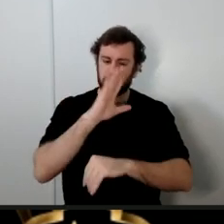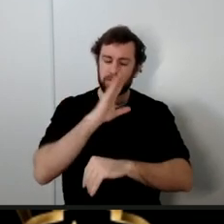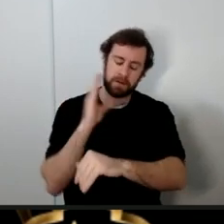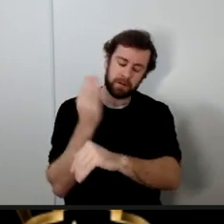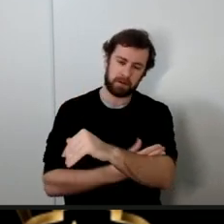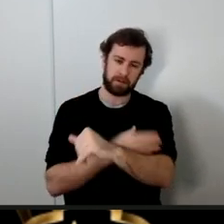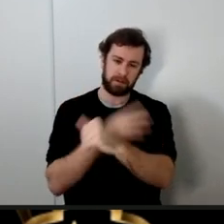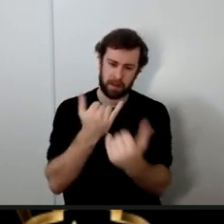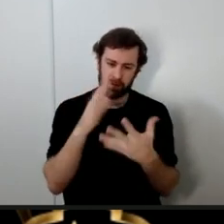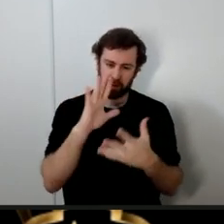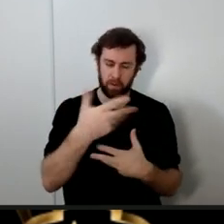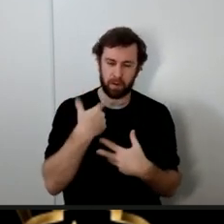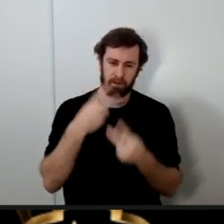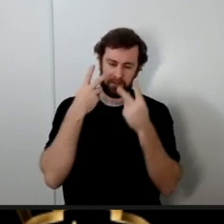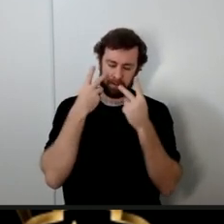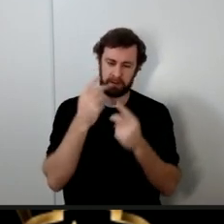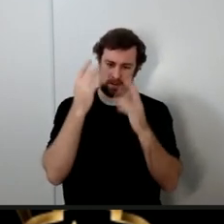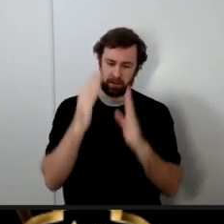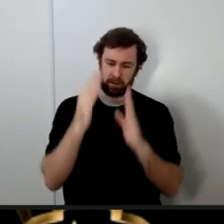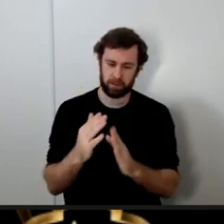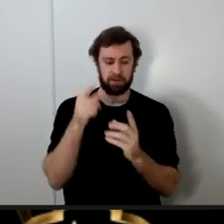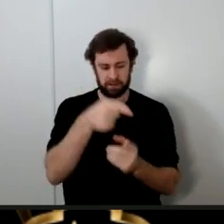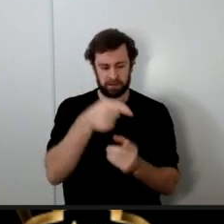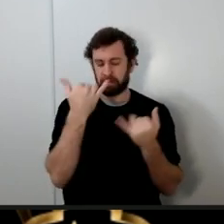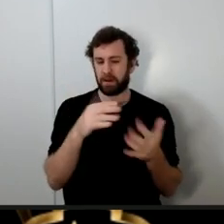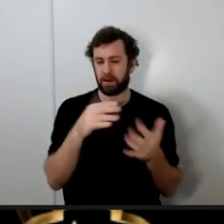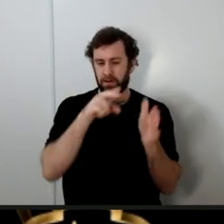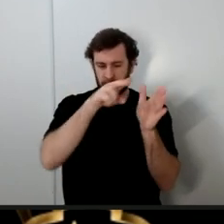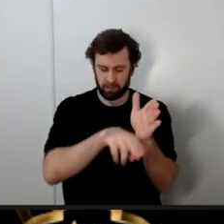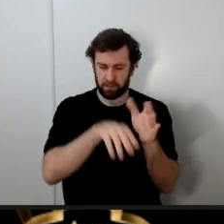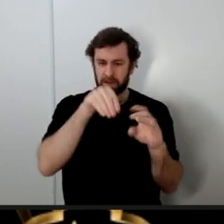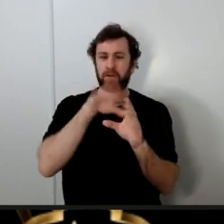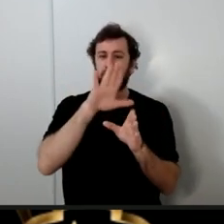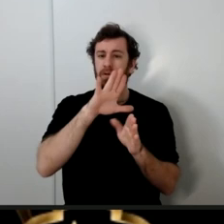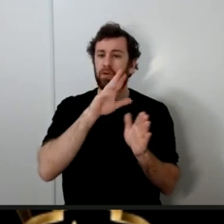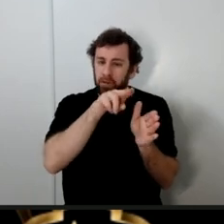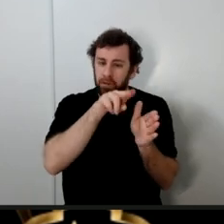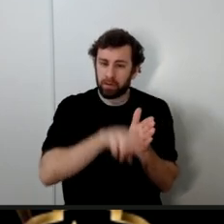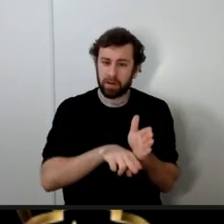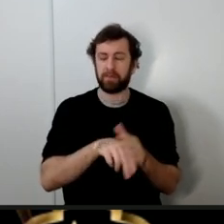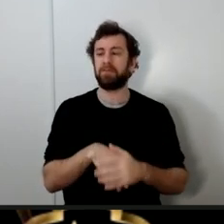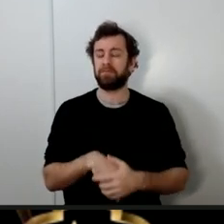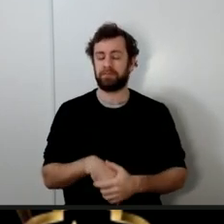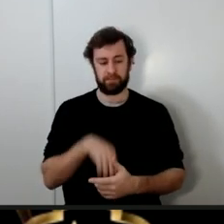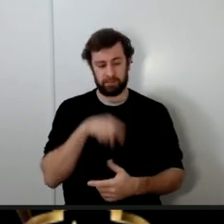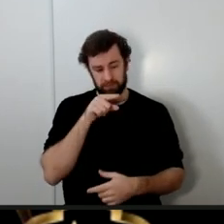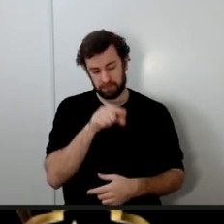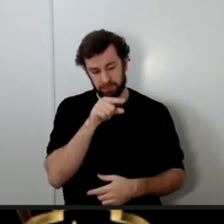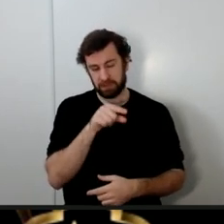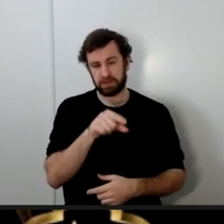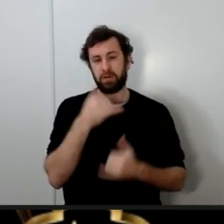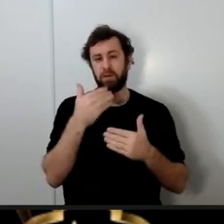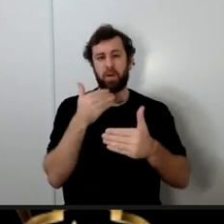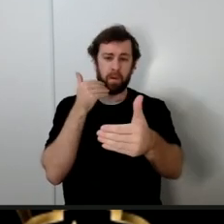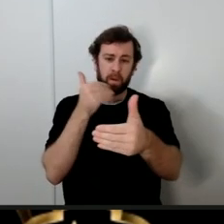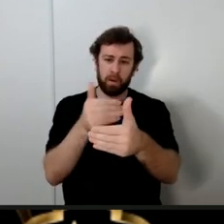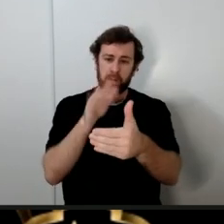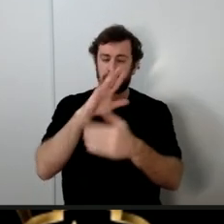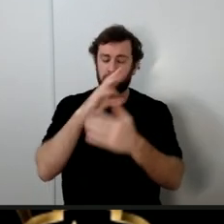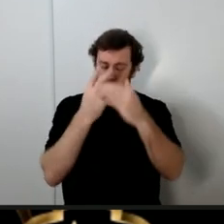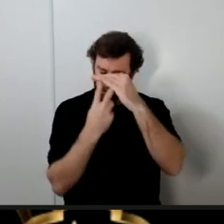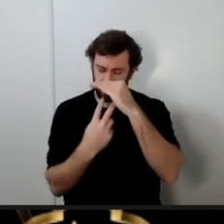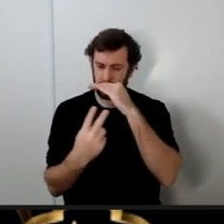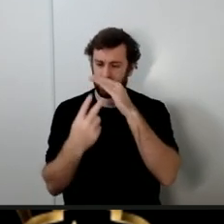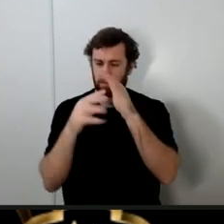she has now been buried in her grave and she is by your grave and too